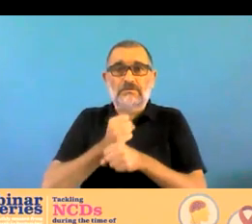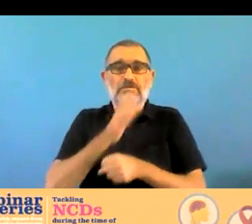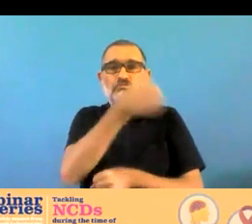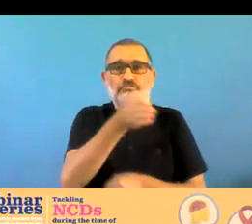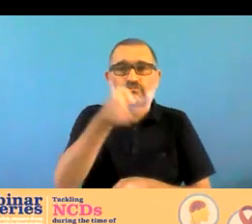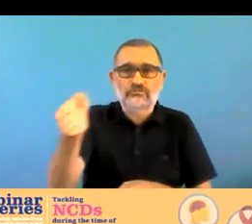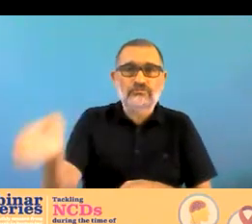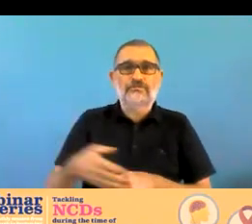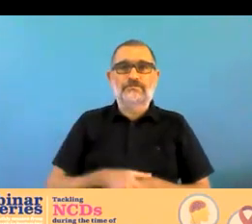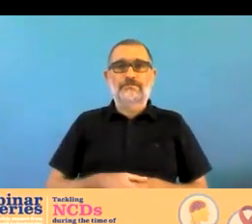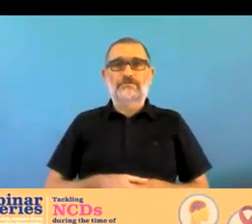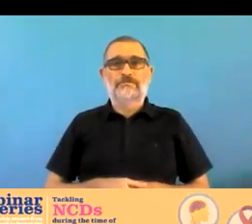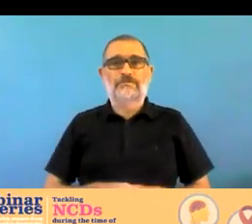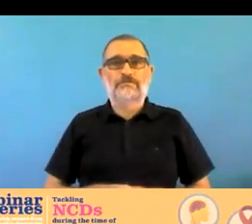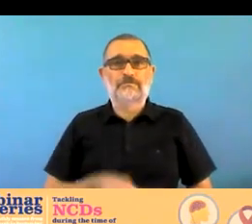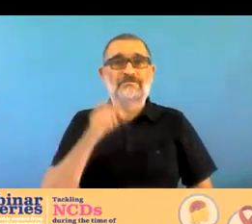disabilities